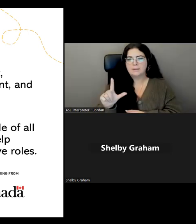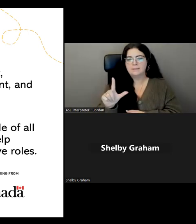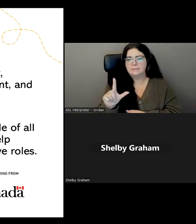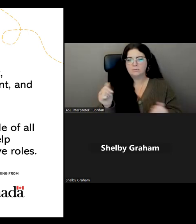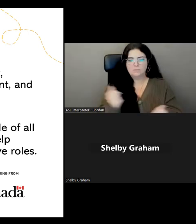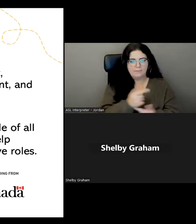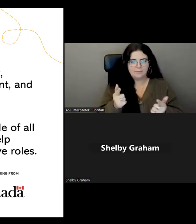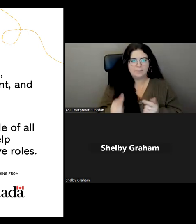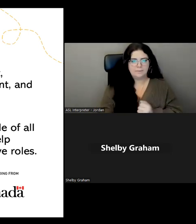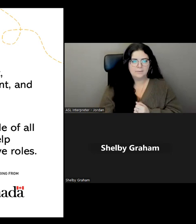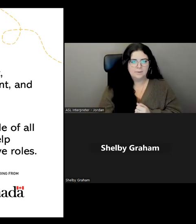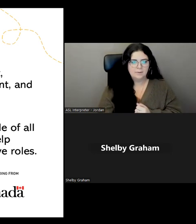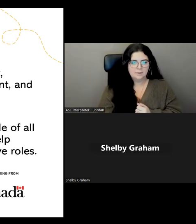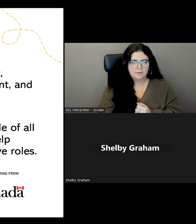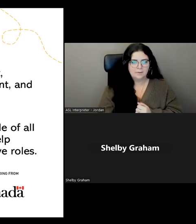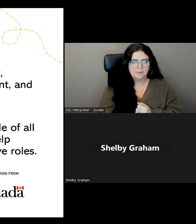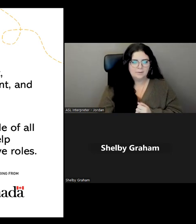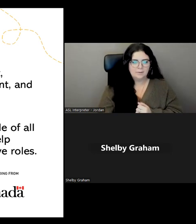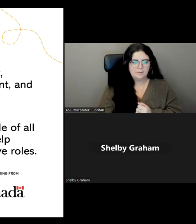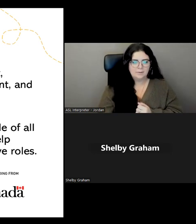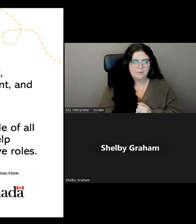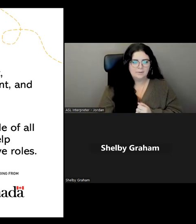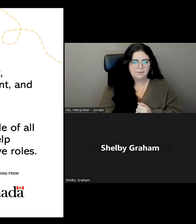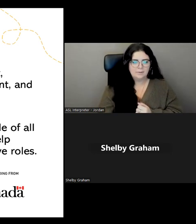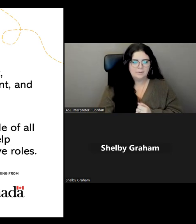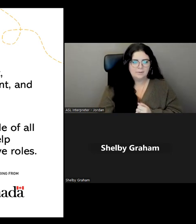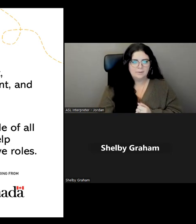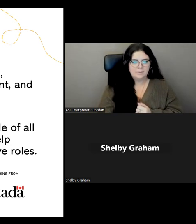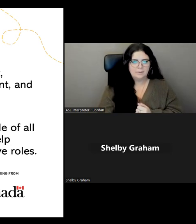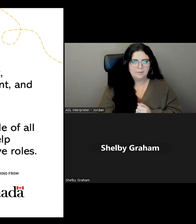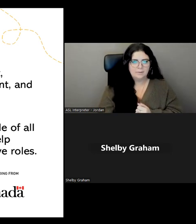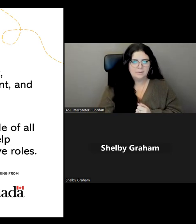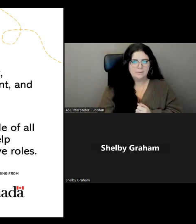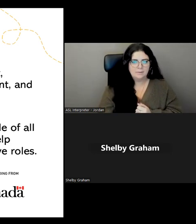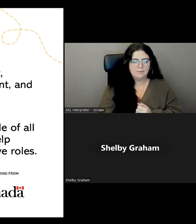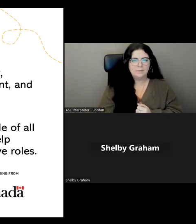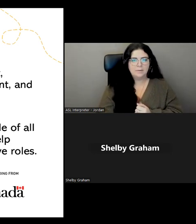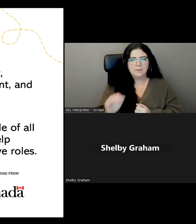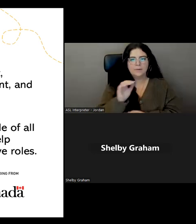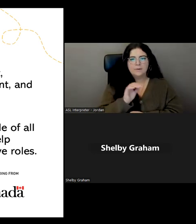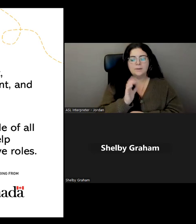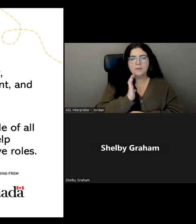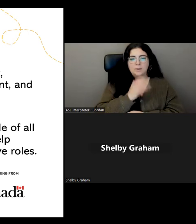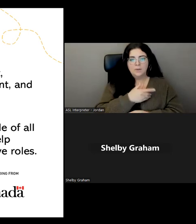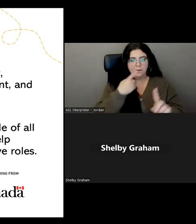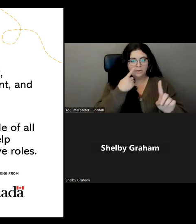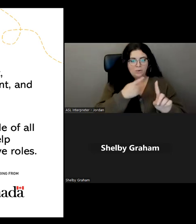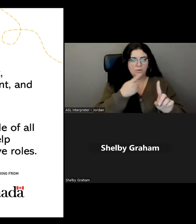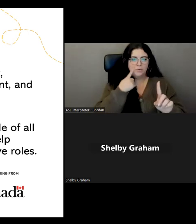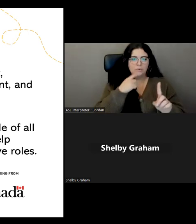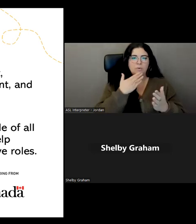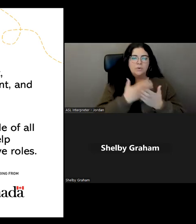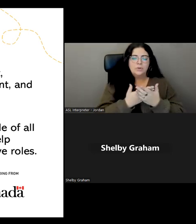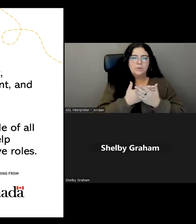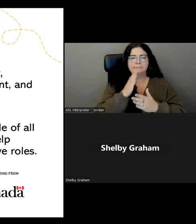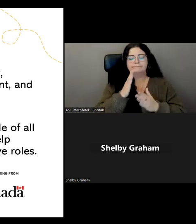Yeah. So our mission with the CSC is to encourage citizen engagement, promote the integration of social and economic development and provide leadership in